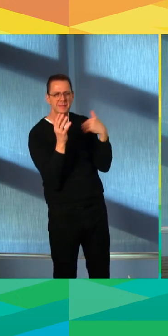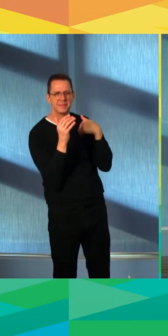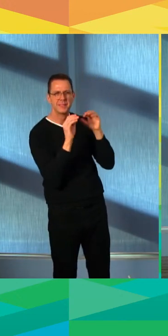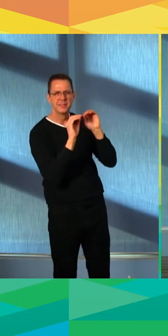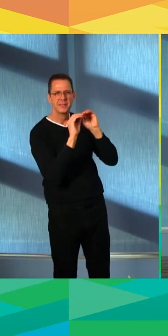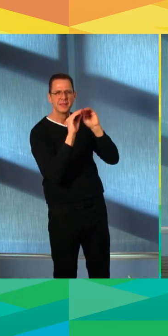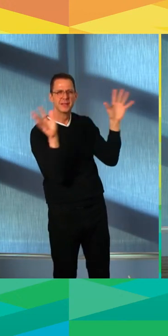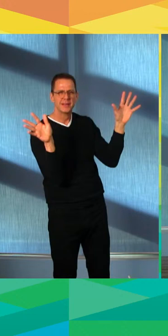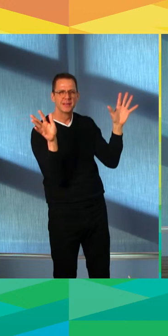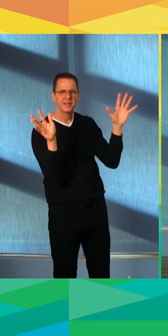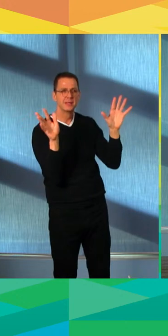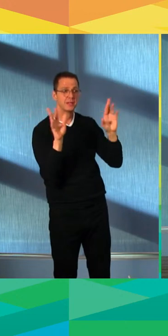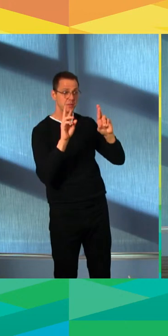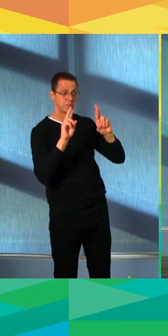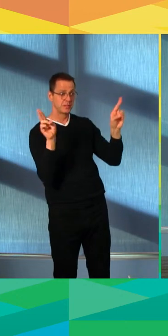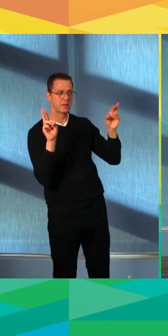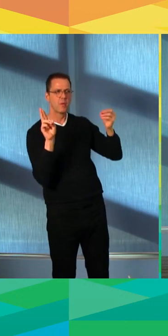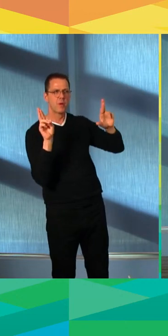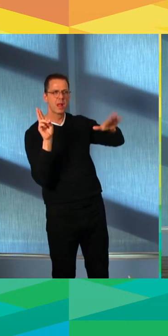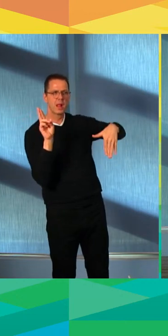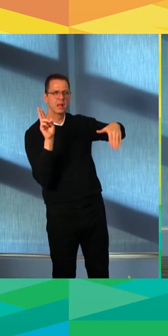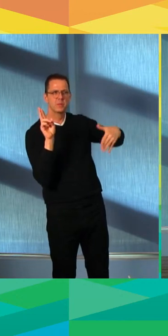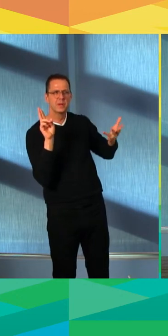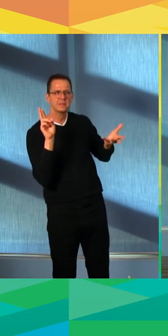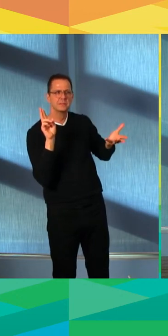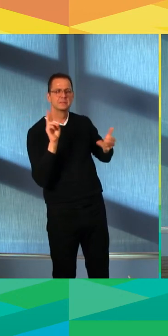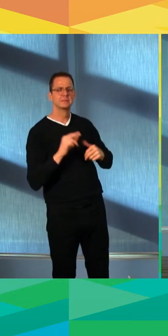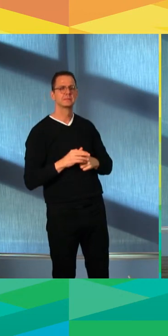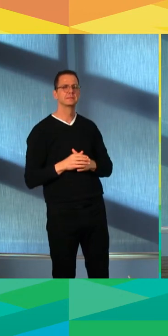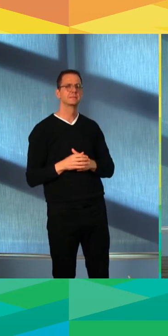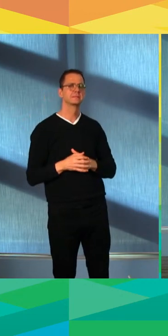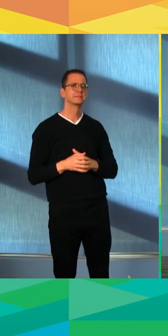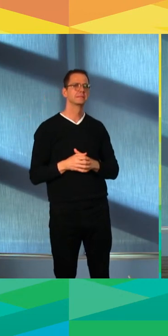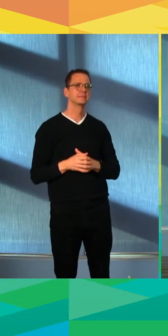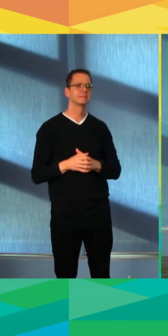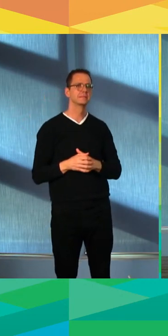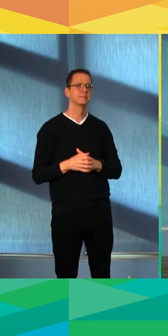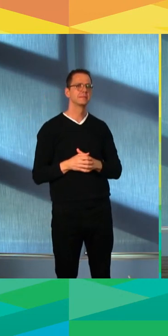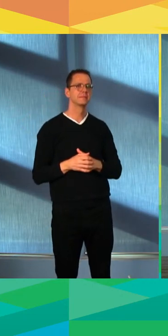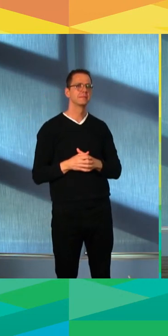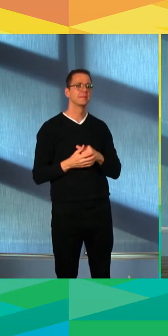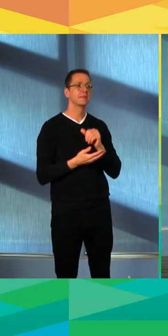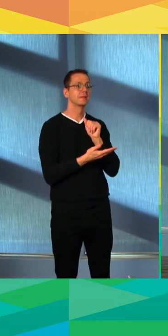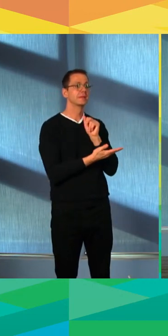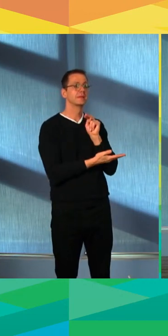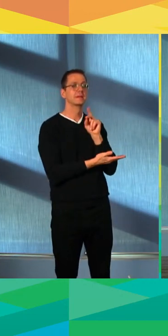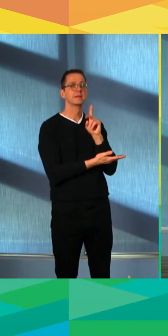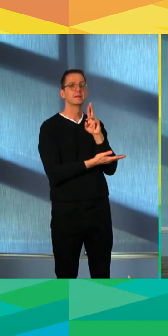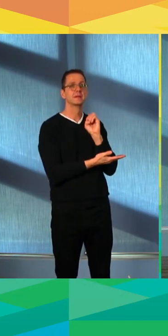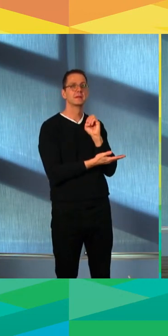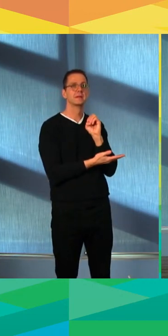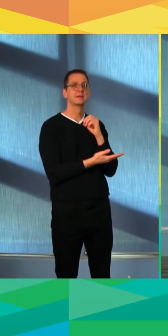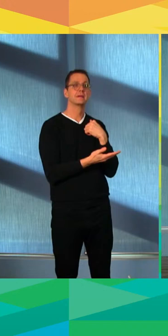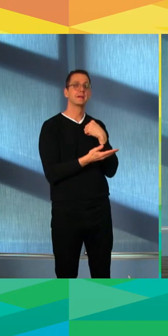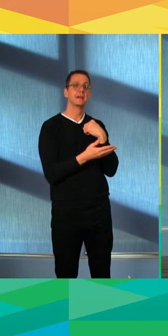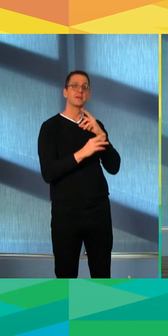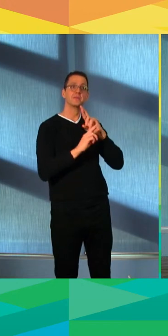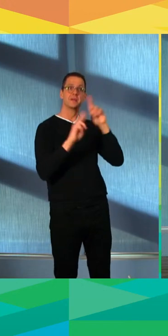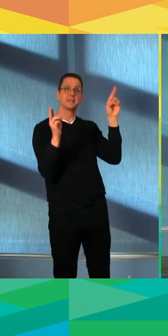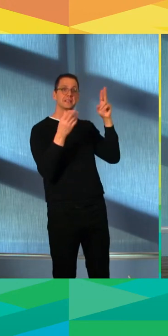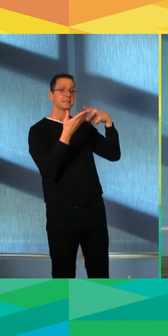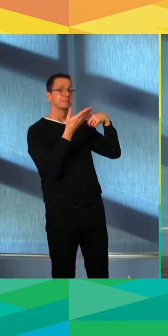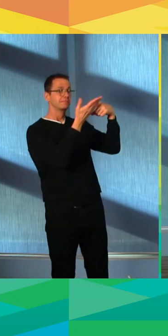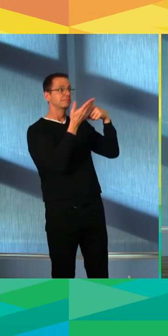the Expo to open as a vaccination centre? Yeah, like I said, we're ready to do it. We've been collaborating with the province for some time. But